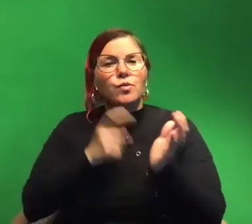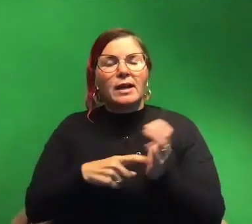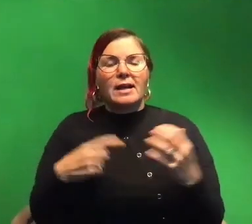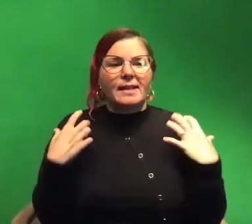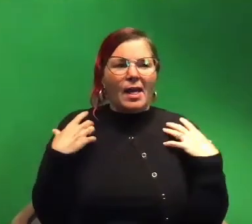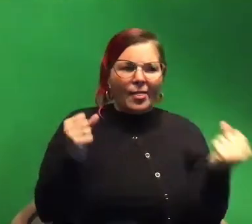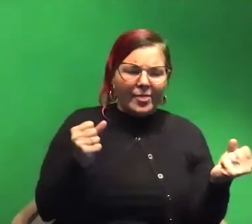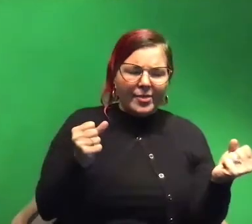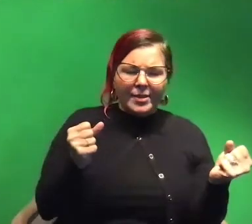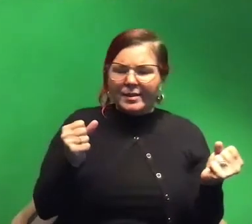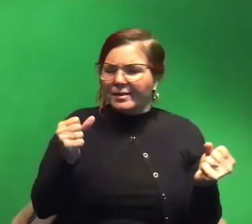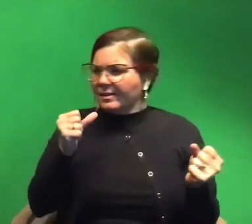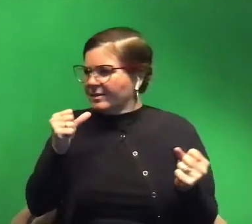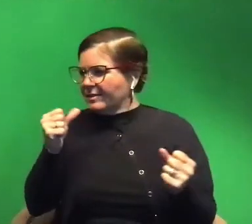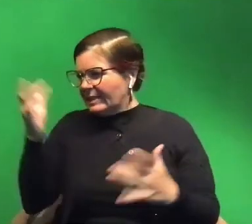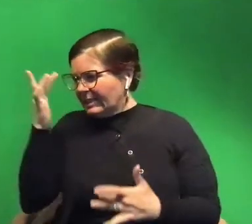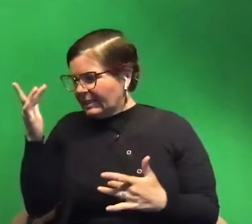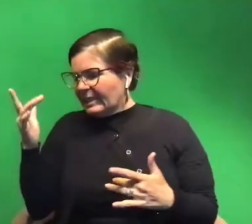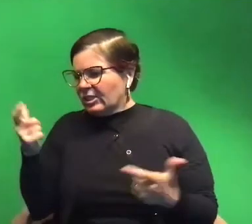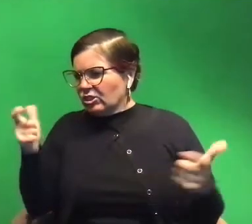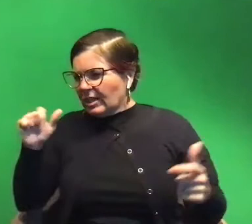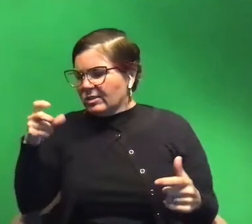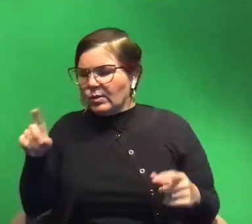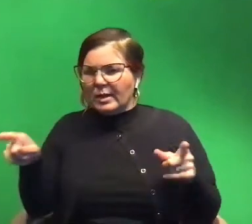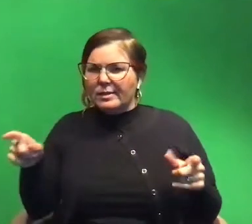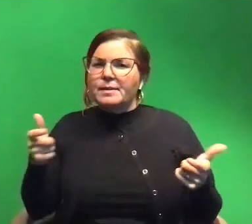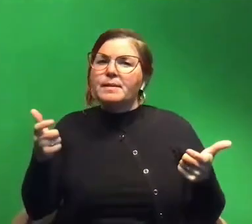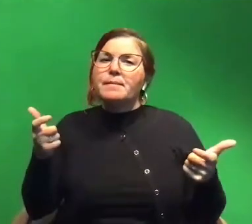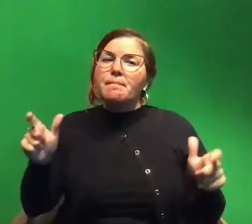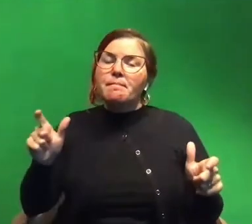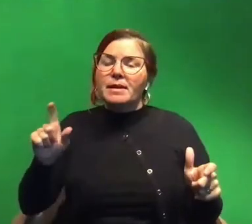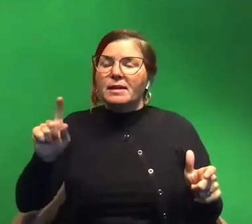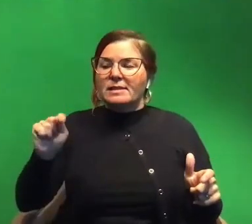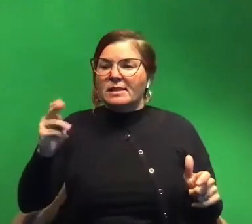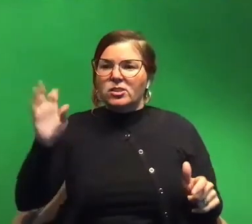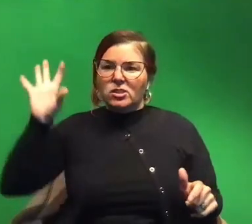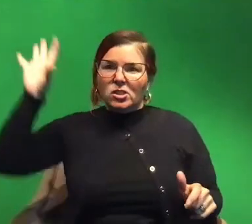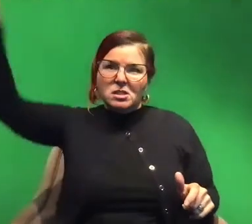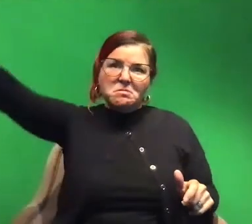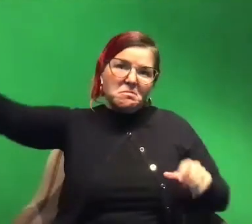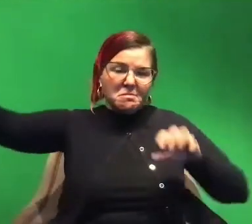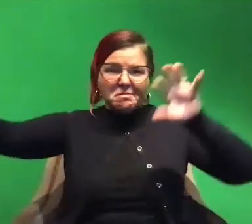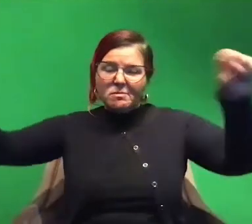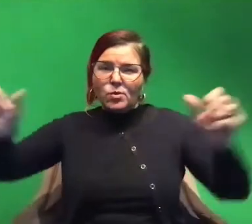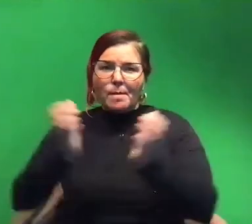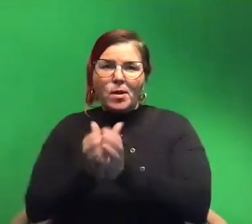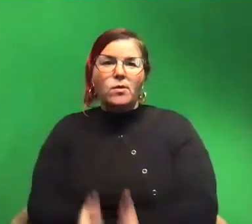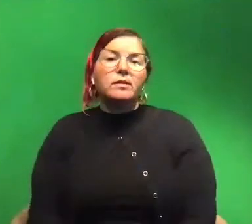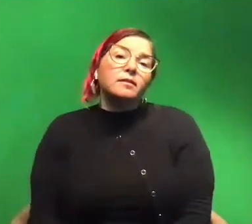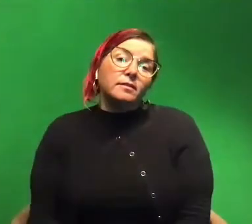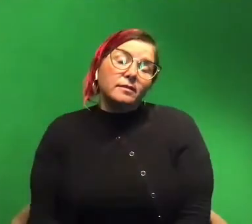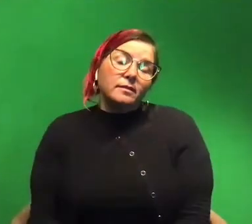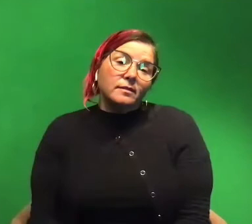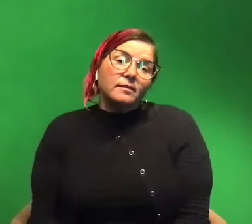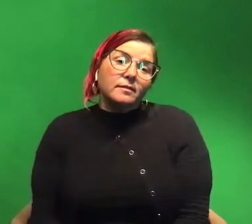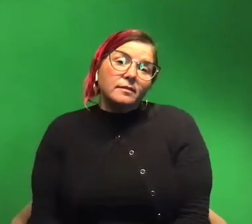giant squid and a sick giant squid if there's a big tentacled animal grabbing your boat that's